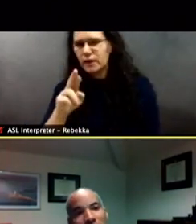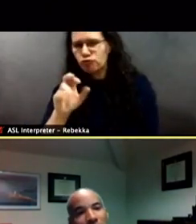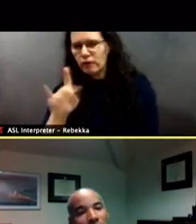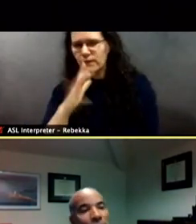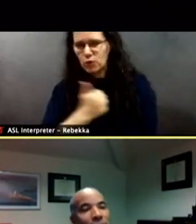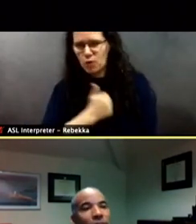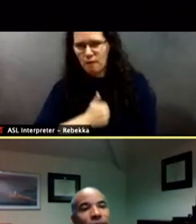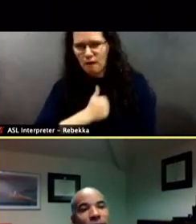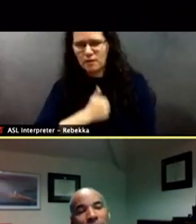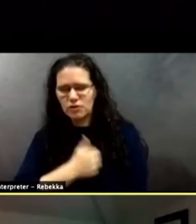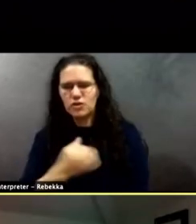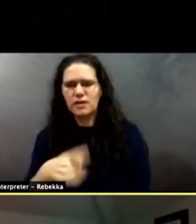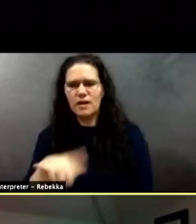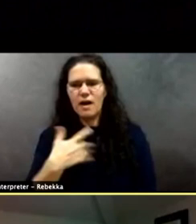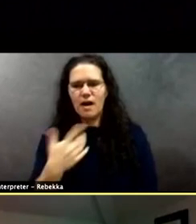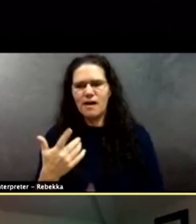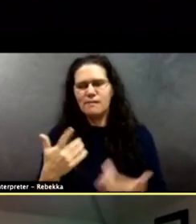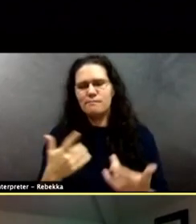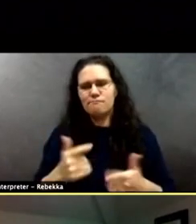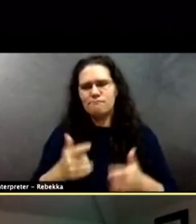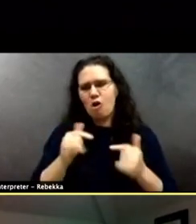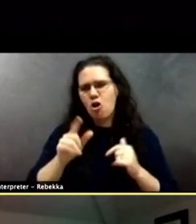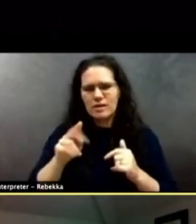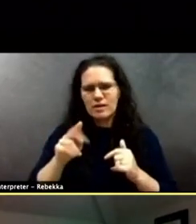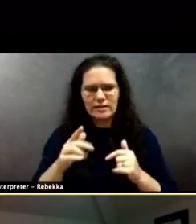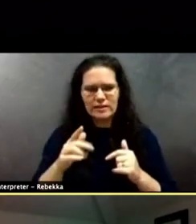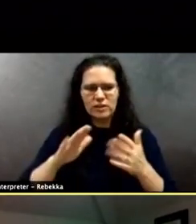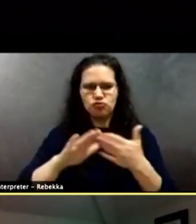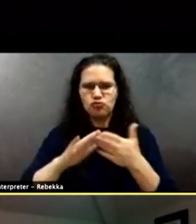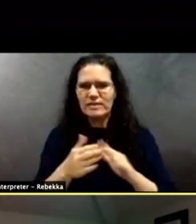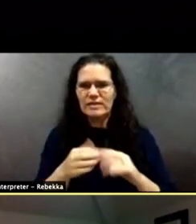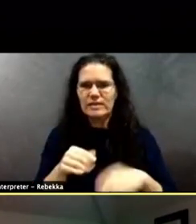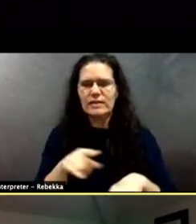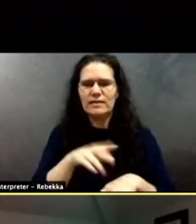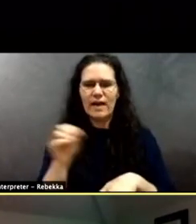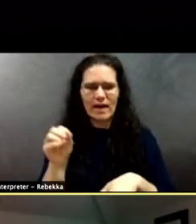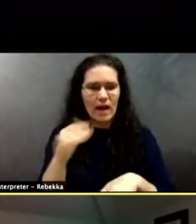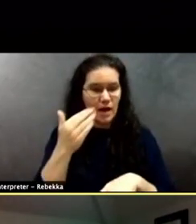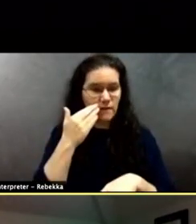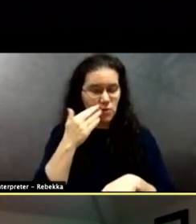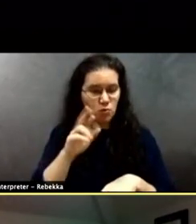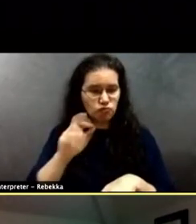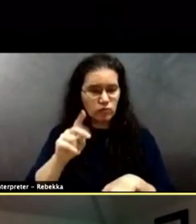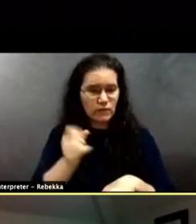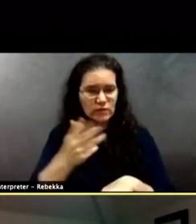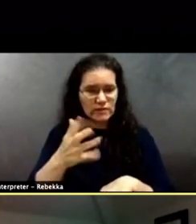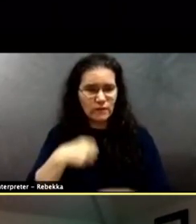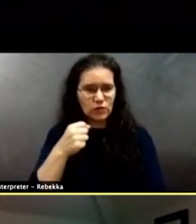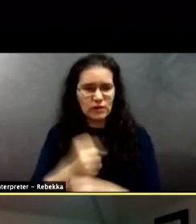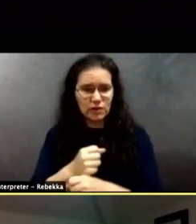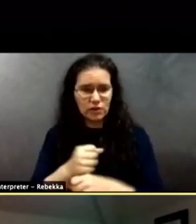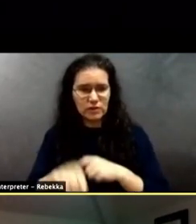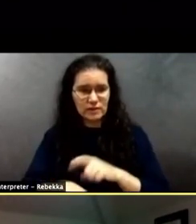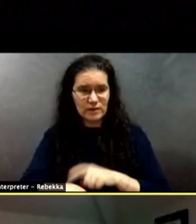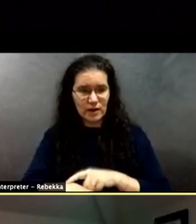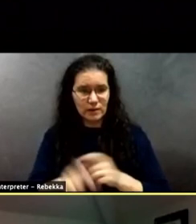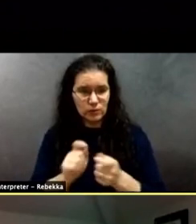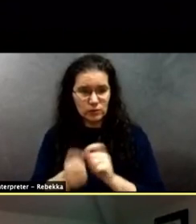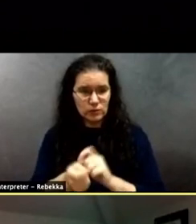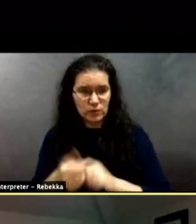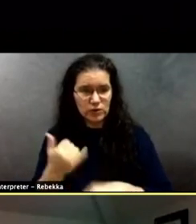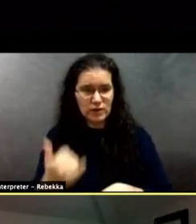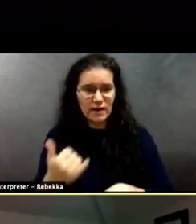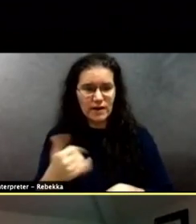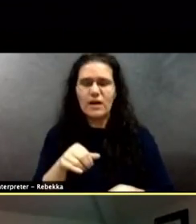known Rick for many years. Over the past few years, I had an opportunity to, you know, I got the sentinel in the